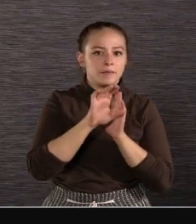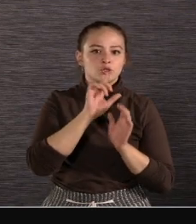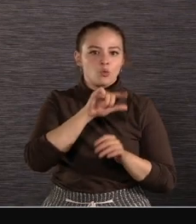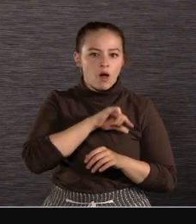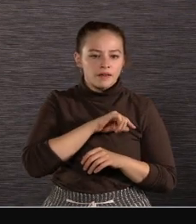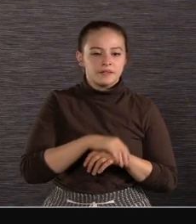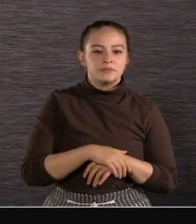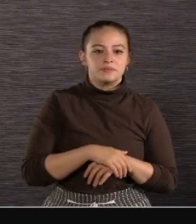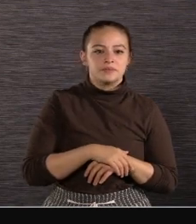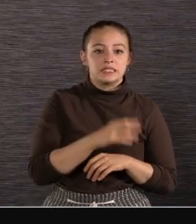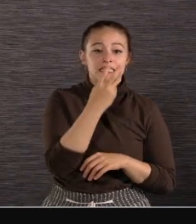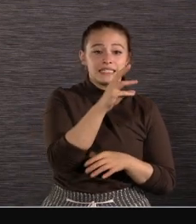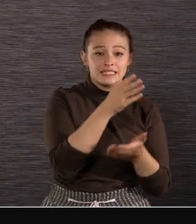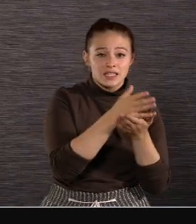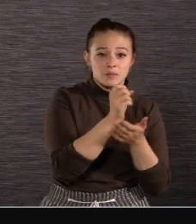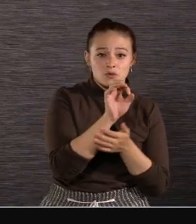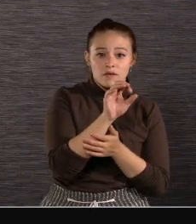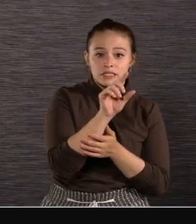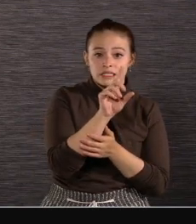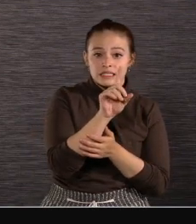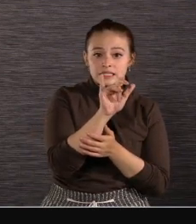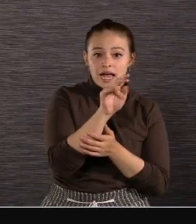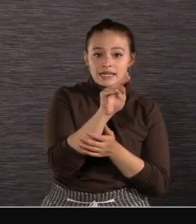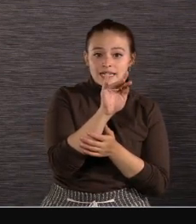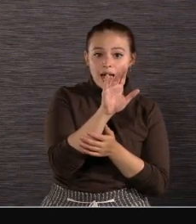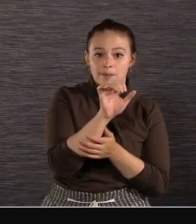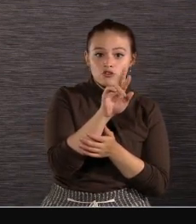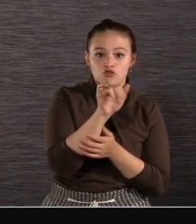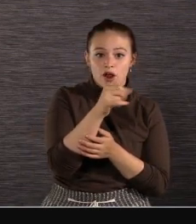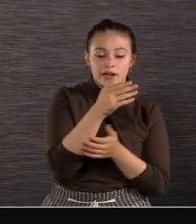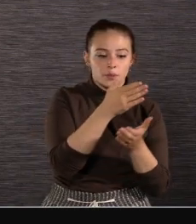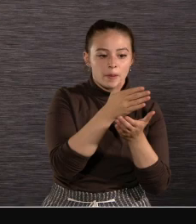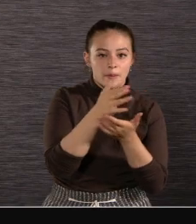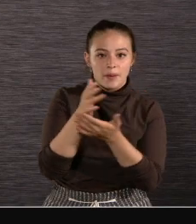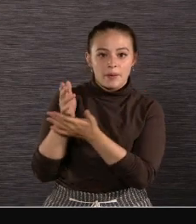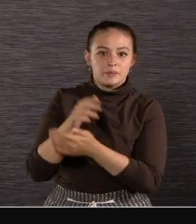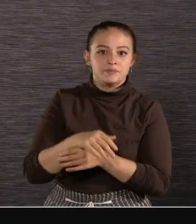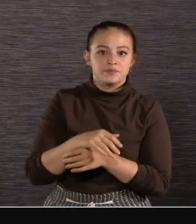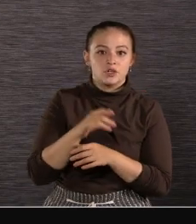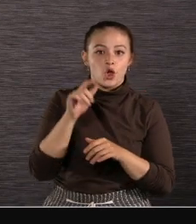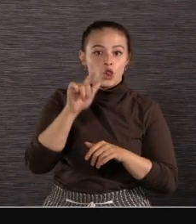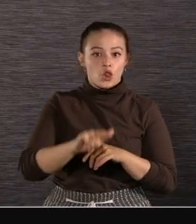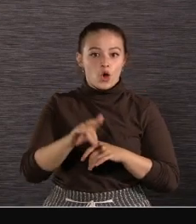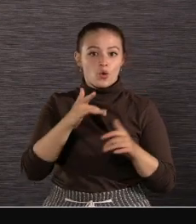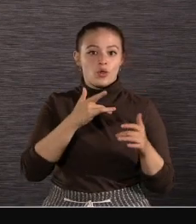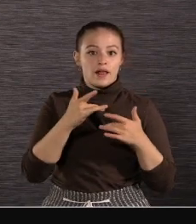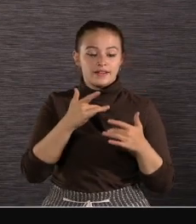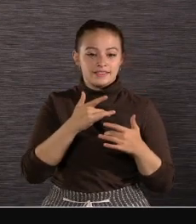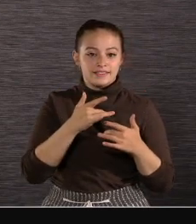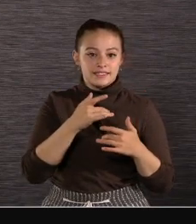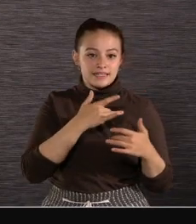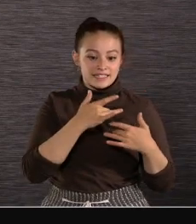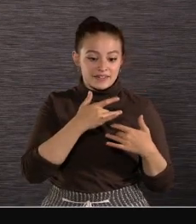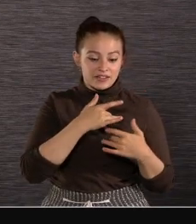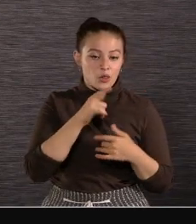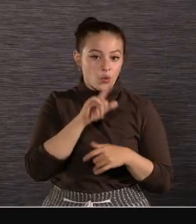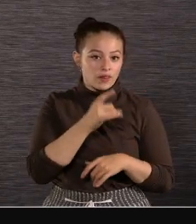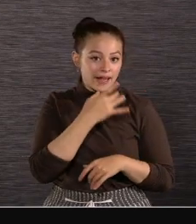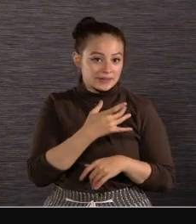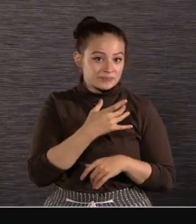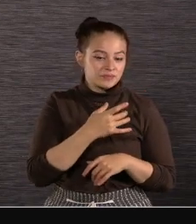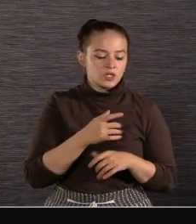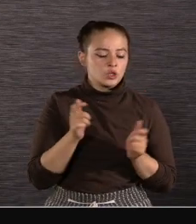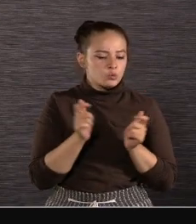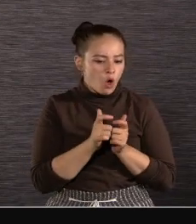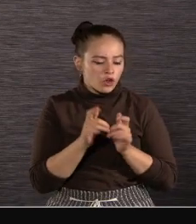16 stops of dynamic range Impressive low-light sensitivity And natural skin tones It's smaller and